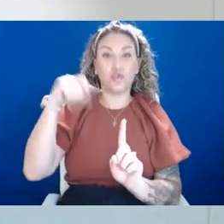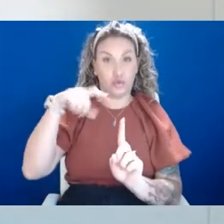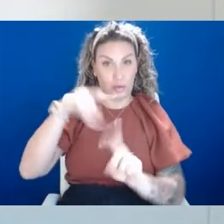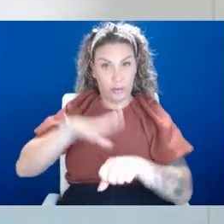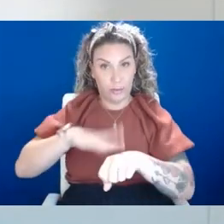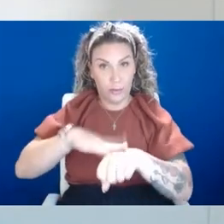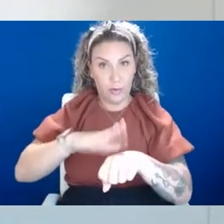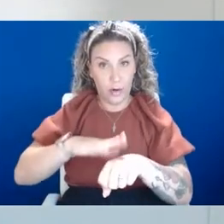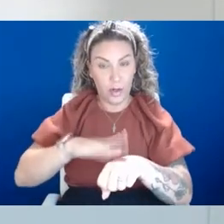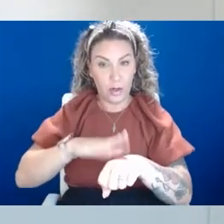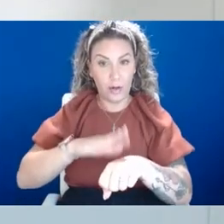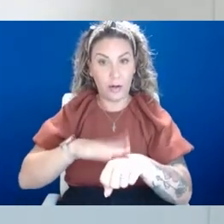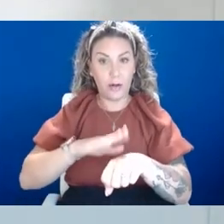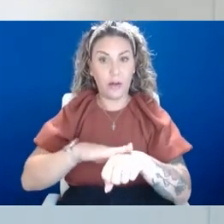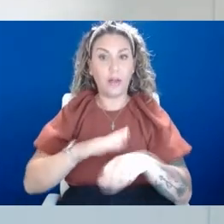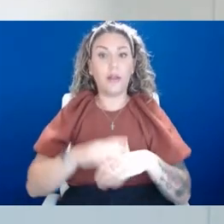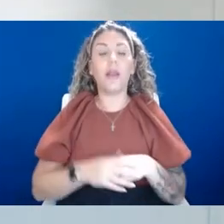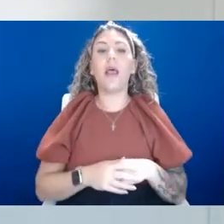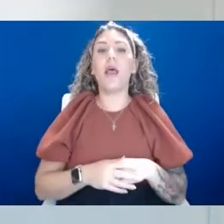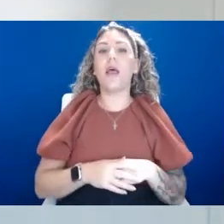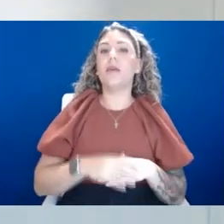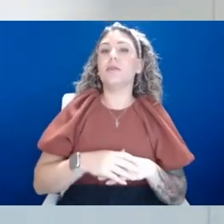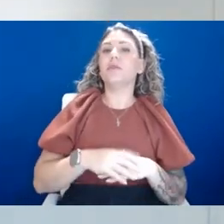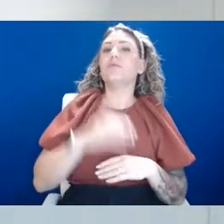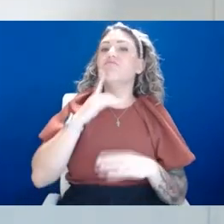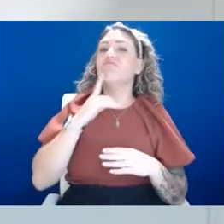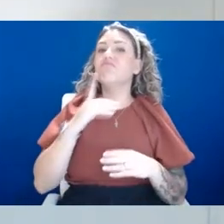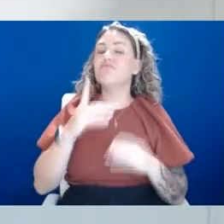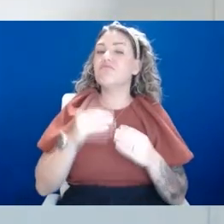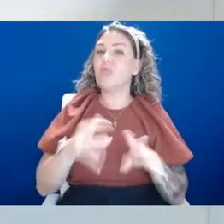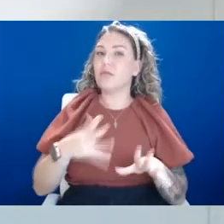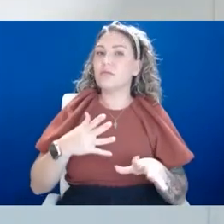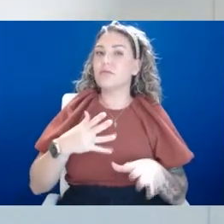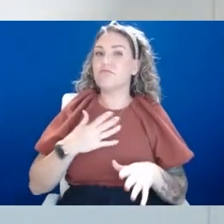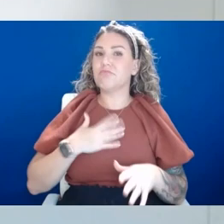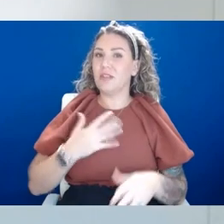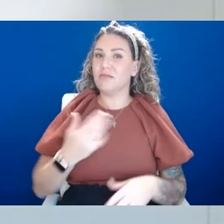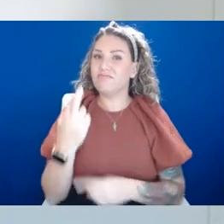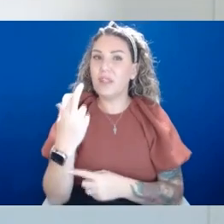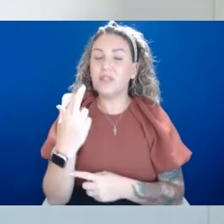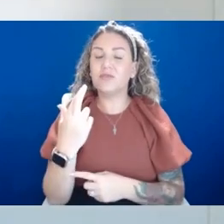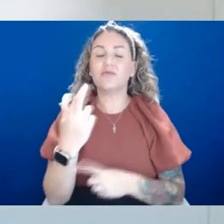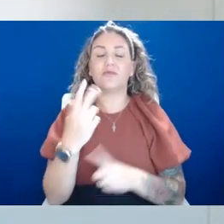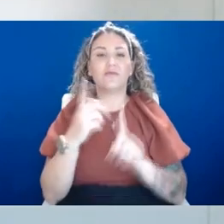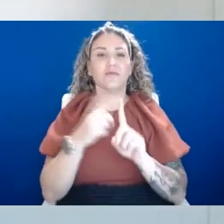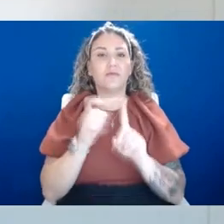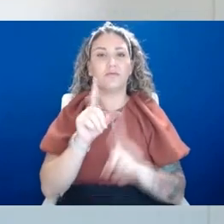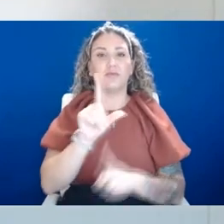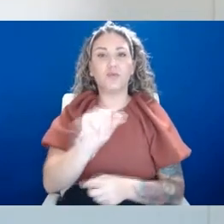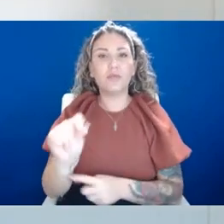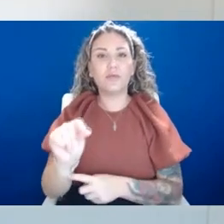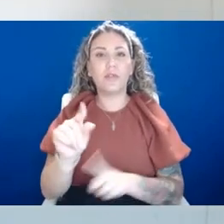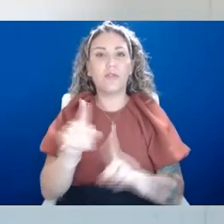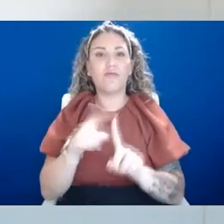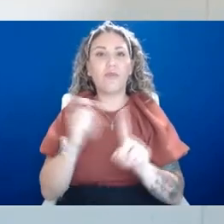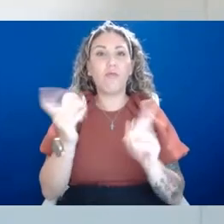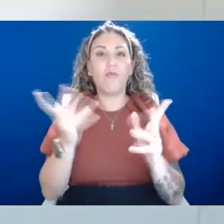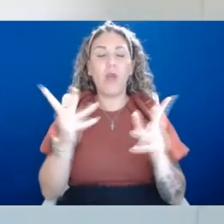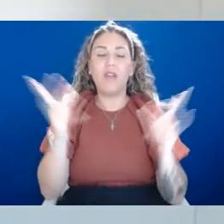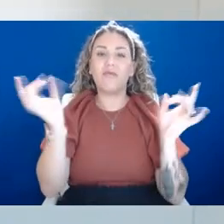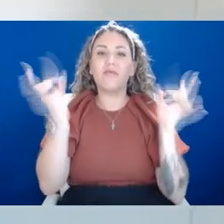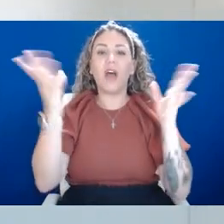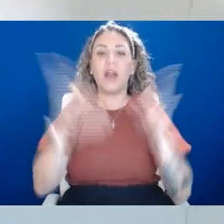I actually lost, like, one of my best friends back in 2020, you know, due to violence. And I just basically made a conscious